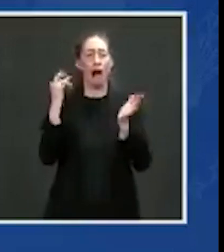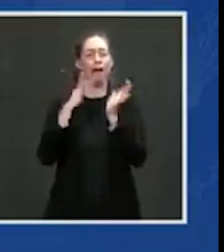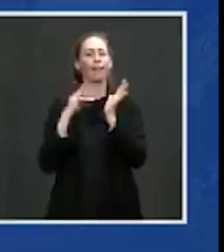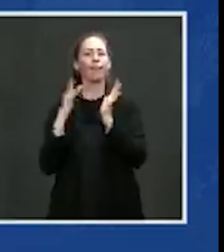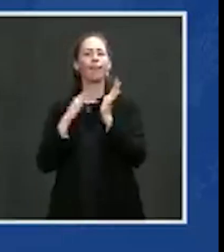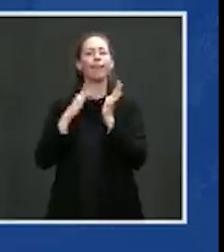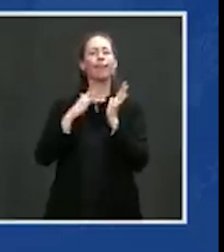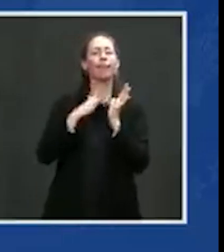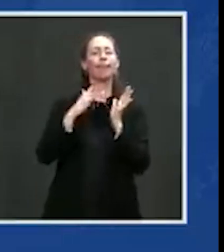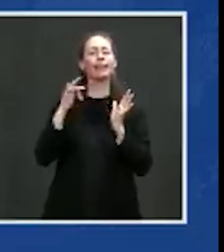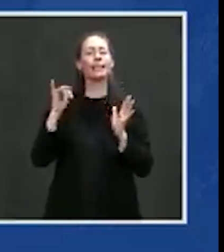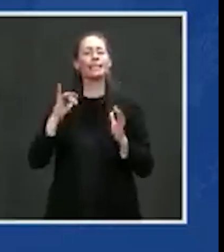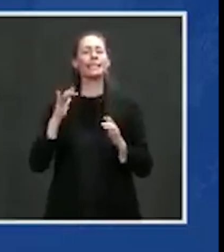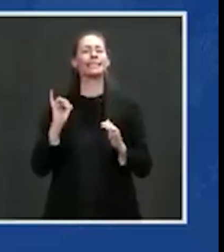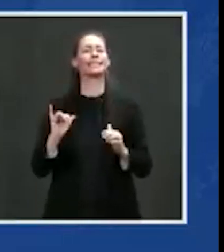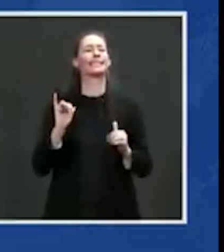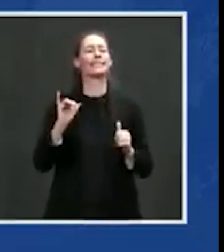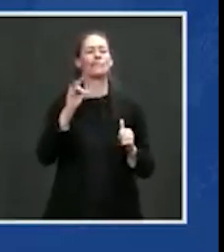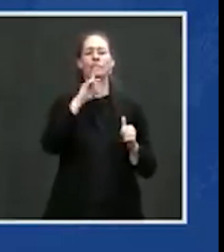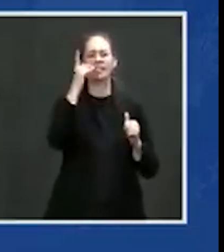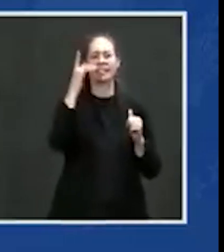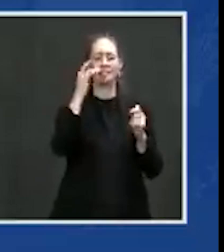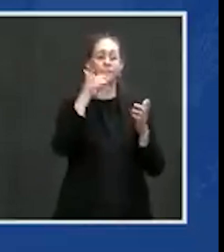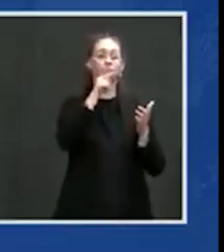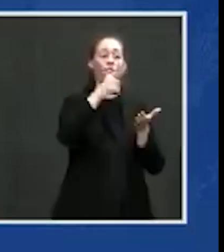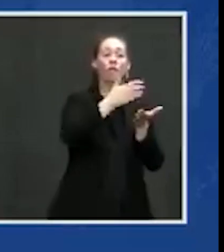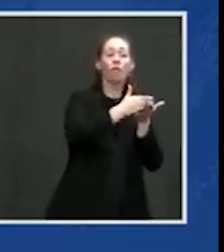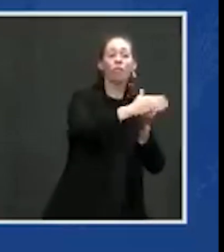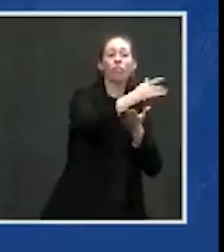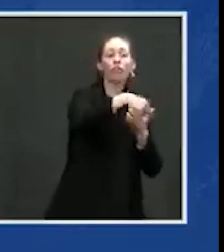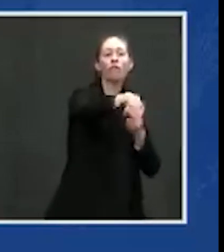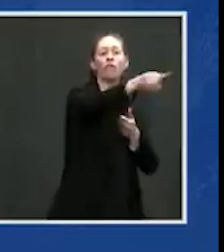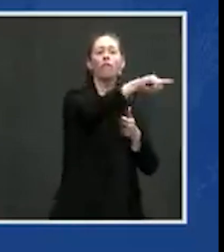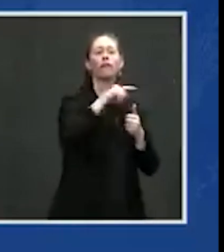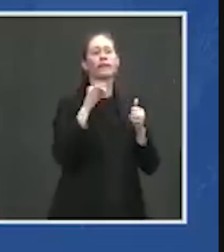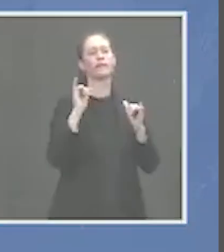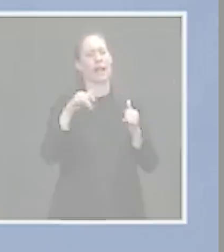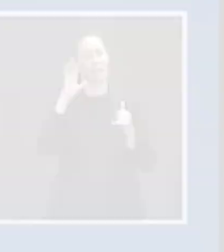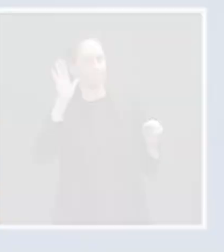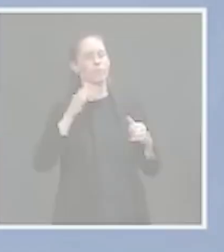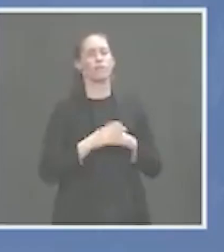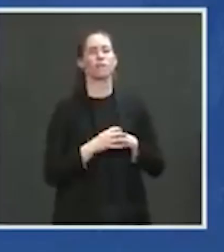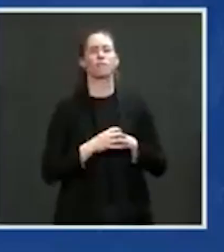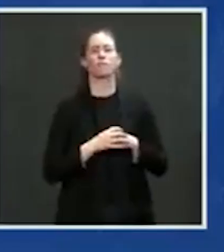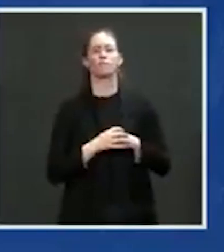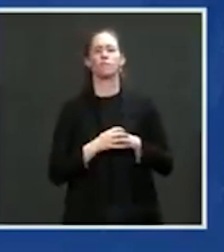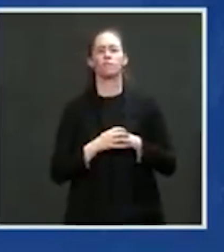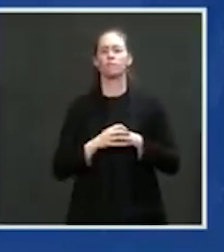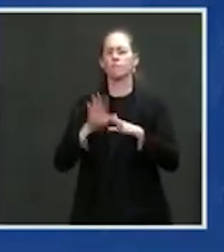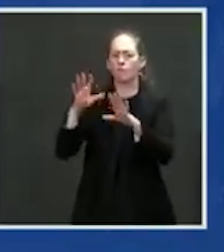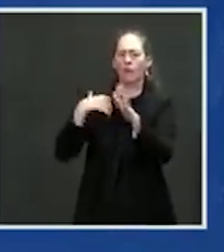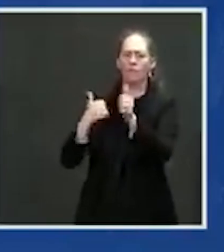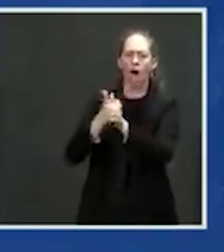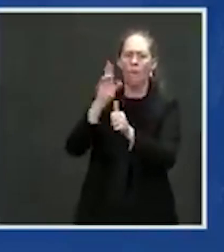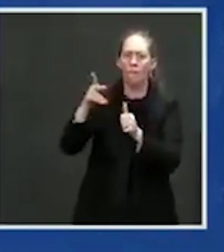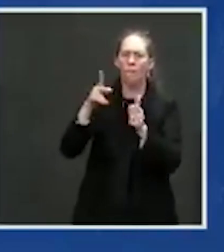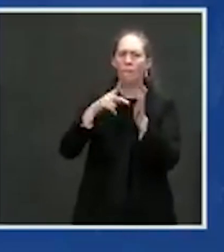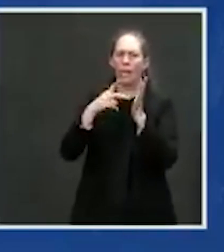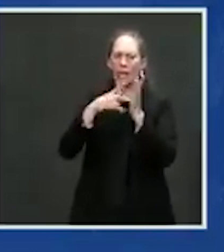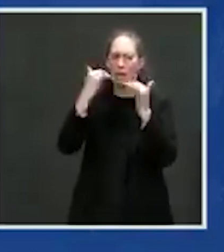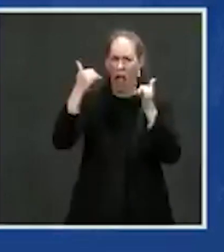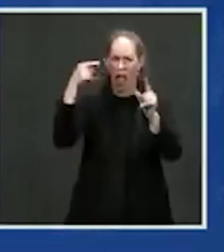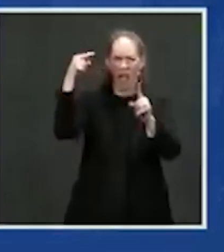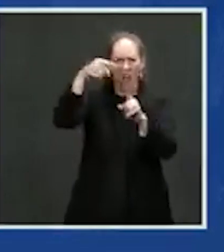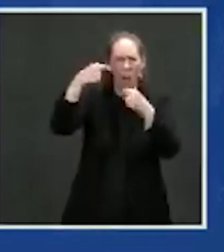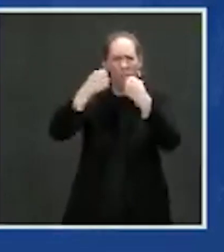extreme way in the last 20 years. Let's deal with the abuse first. I hear you talking a lot about the past administration.